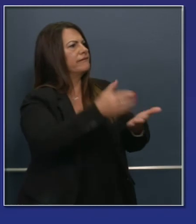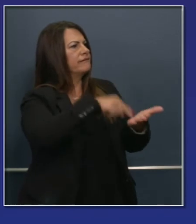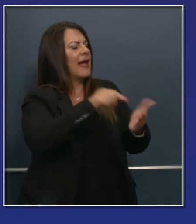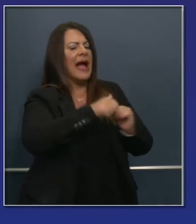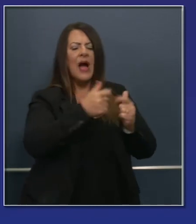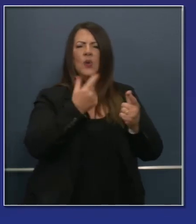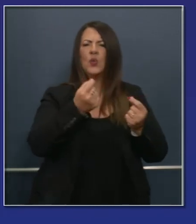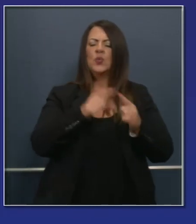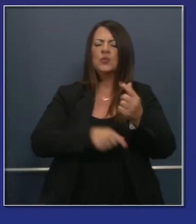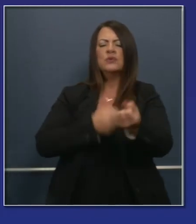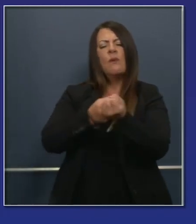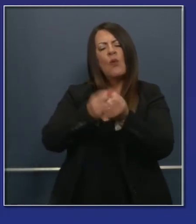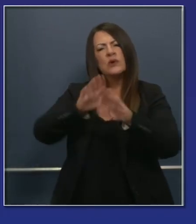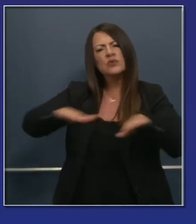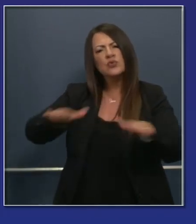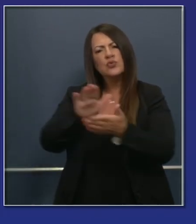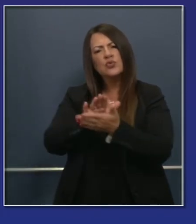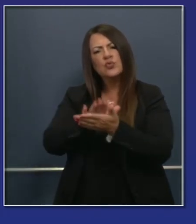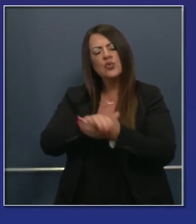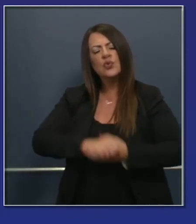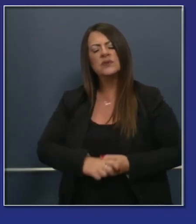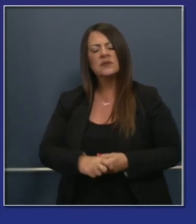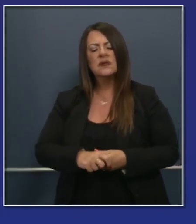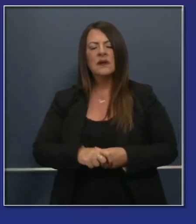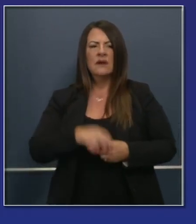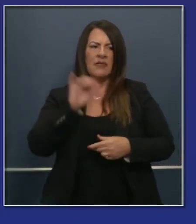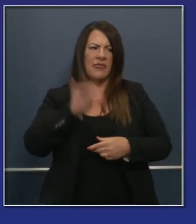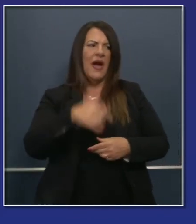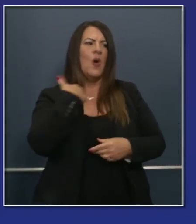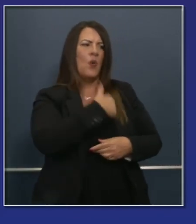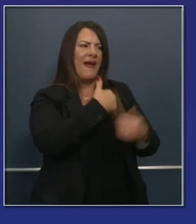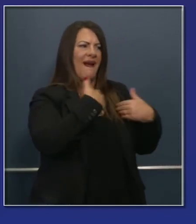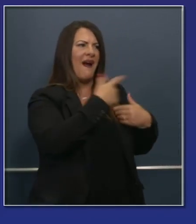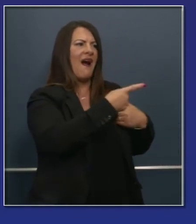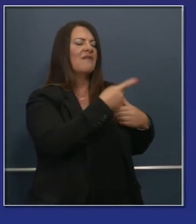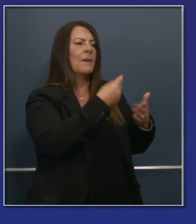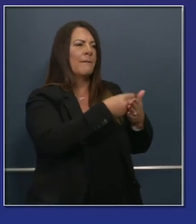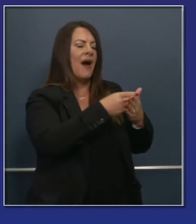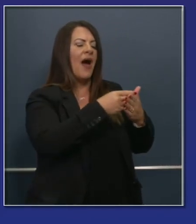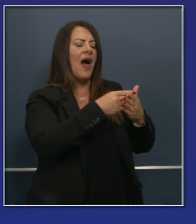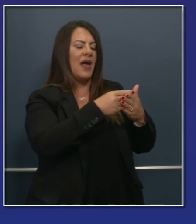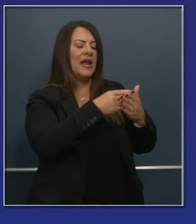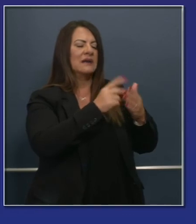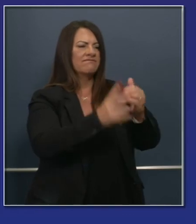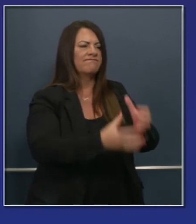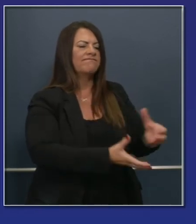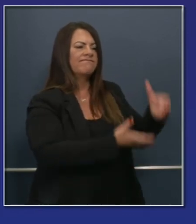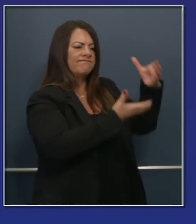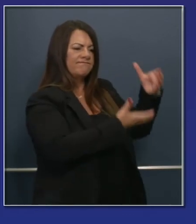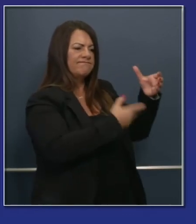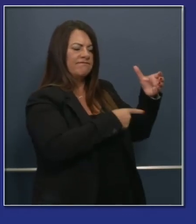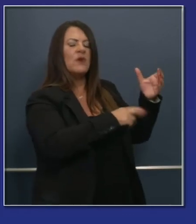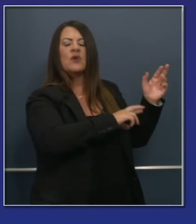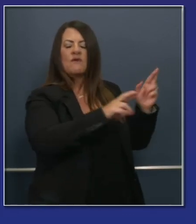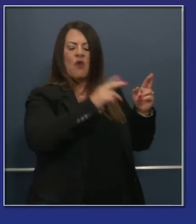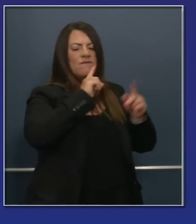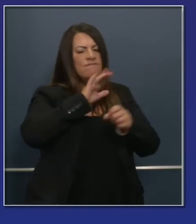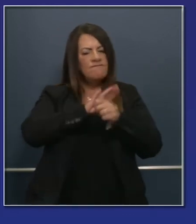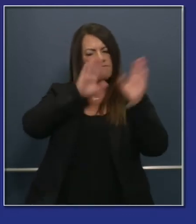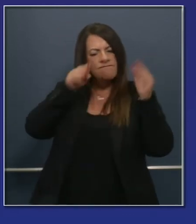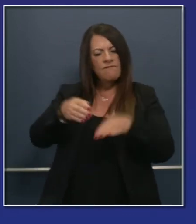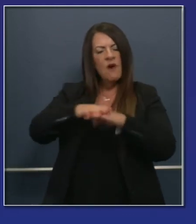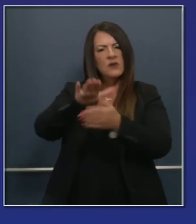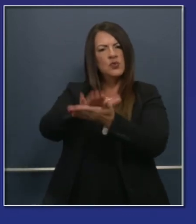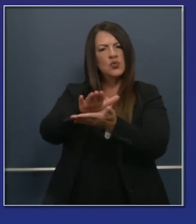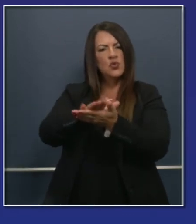what the state has already provided but this is important because I want folks to know the state's commitment to provide